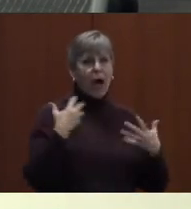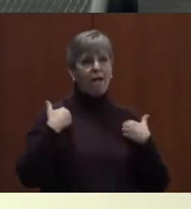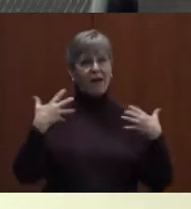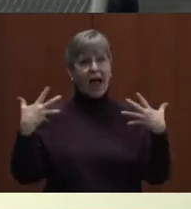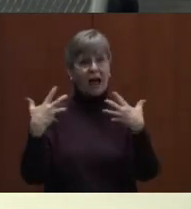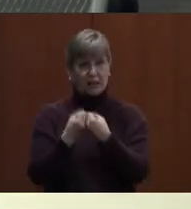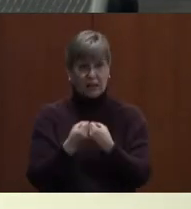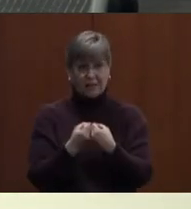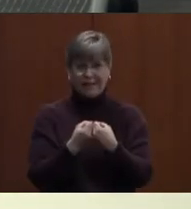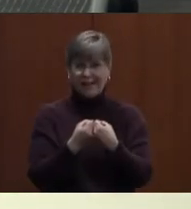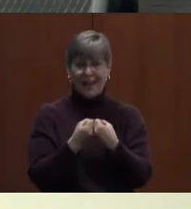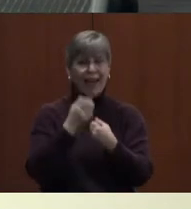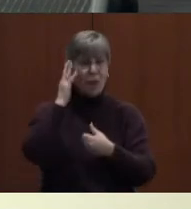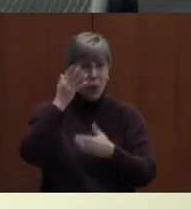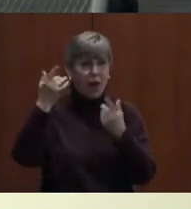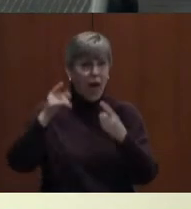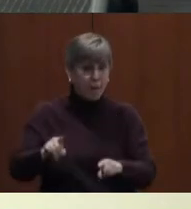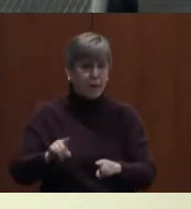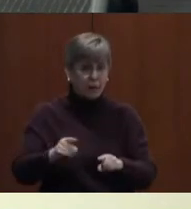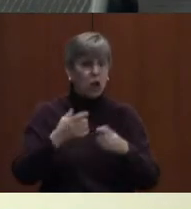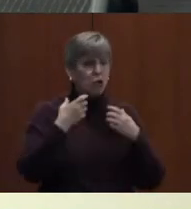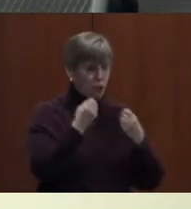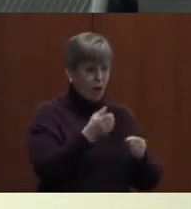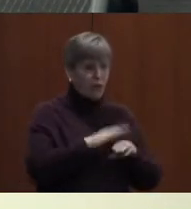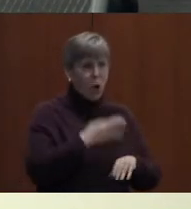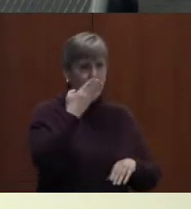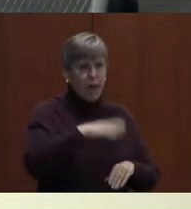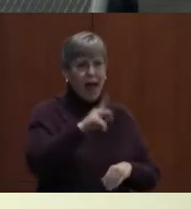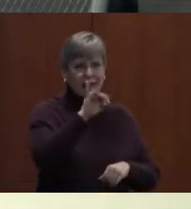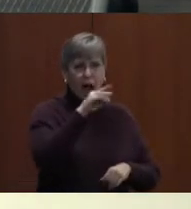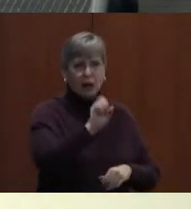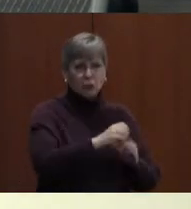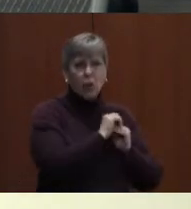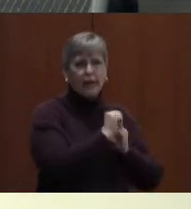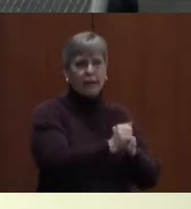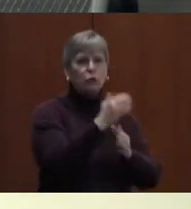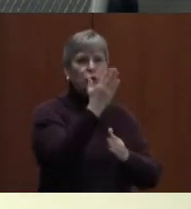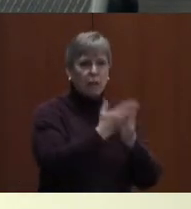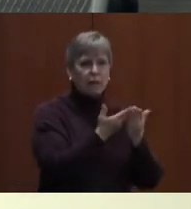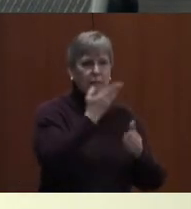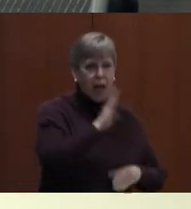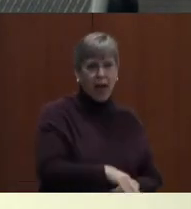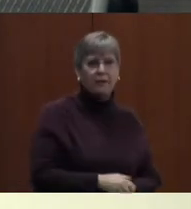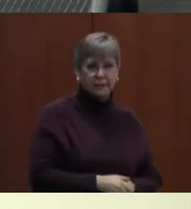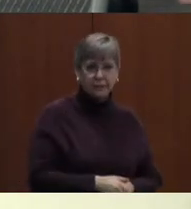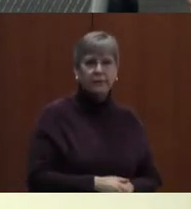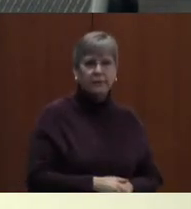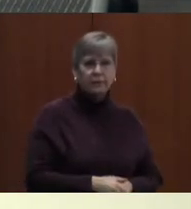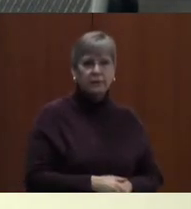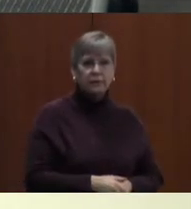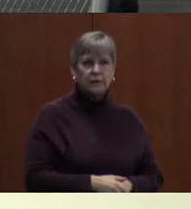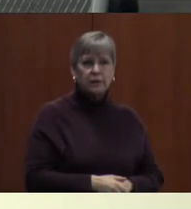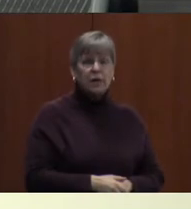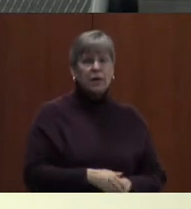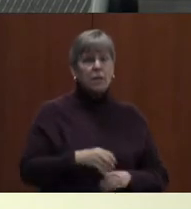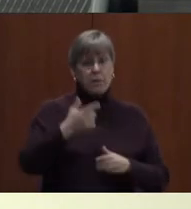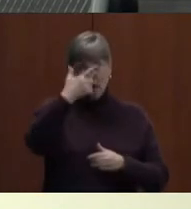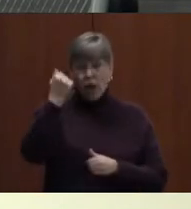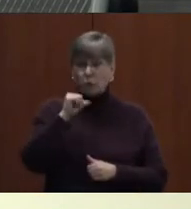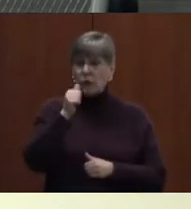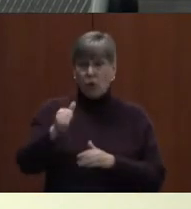It's inevitable. Driving on bad tires is going to lead to something bad. Due to underfunding,